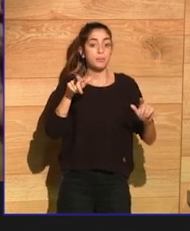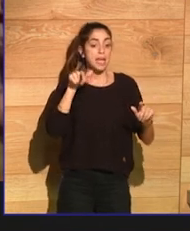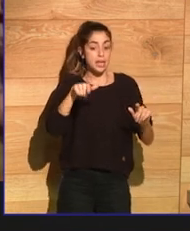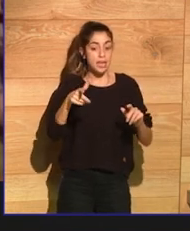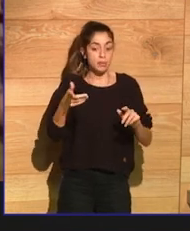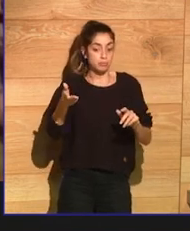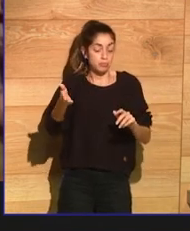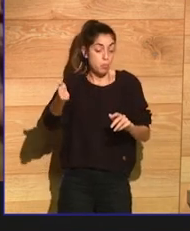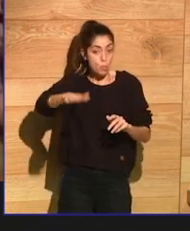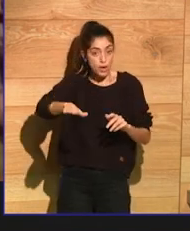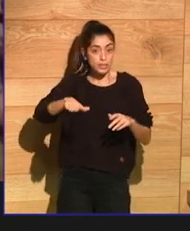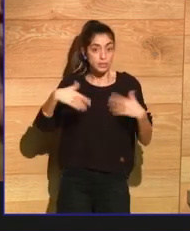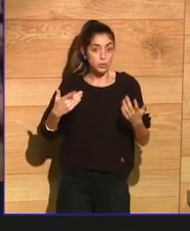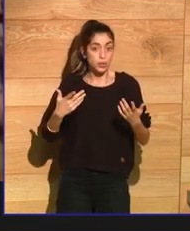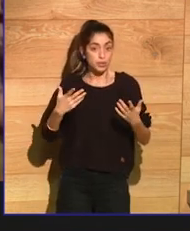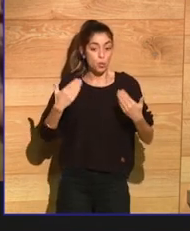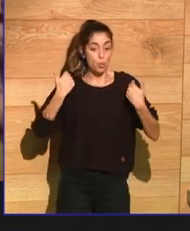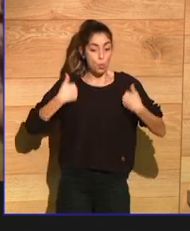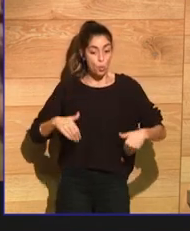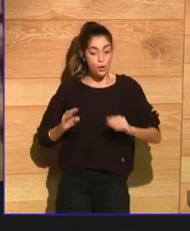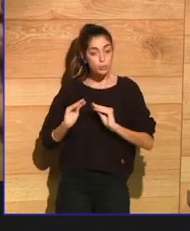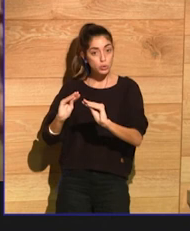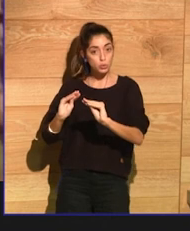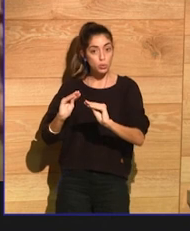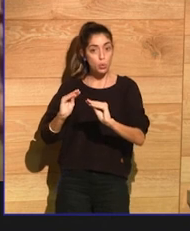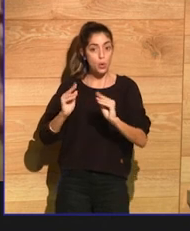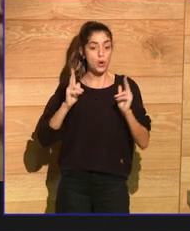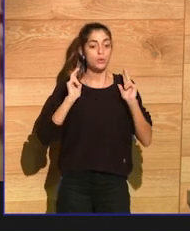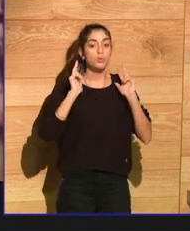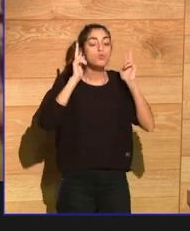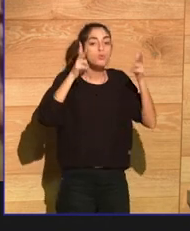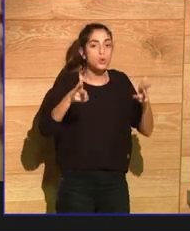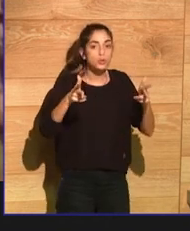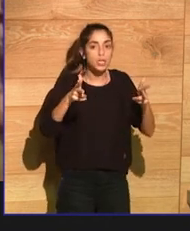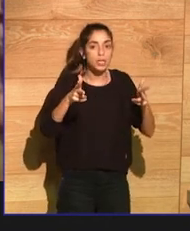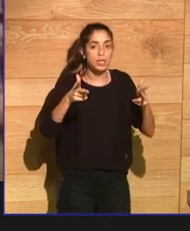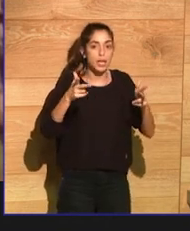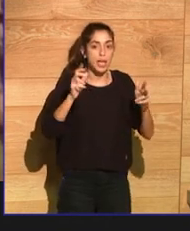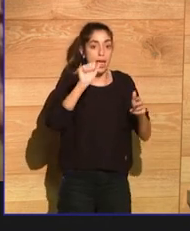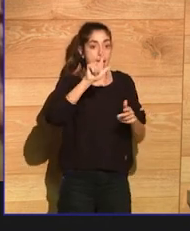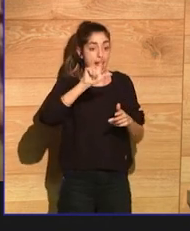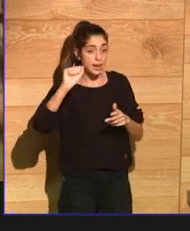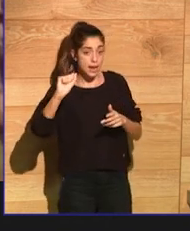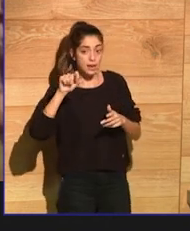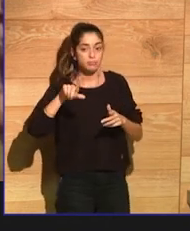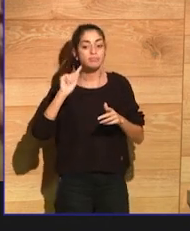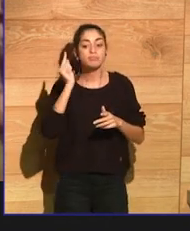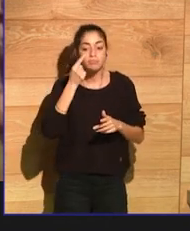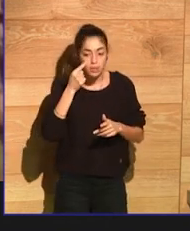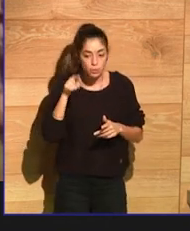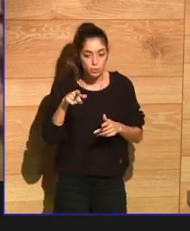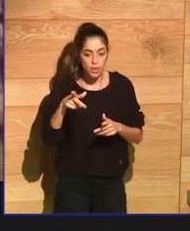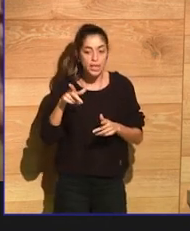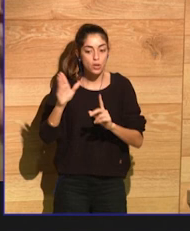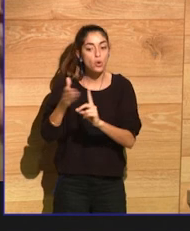in Los Angeles. She was disturbed. She hadn't taken medication. And she seems to have subsequently drowned herself.